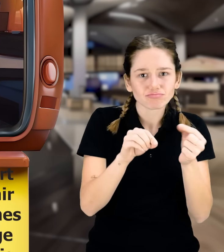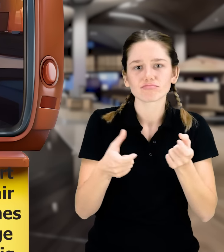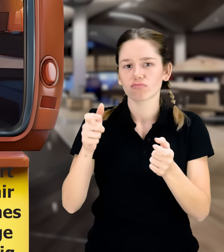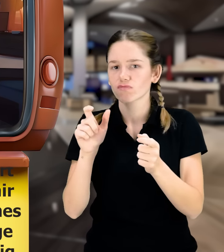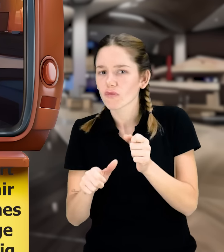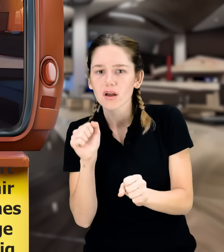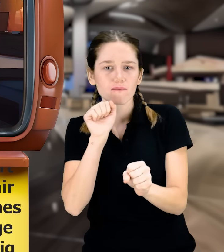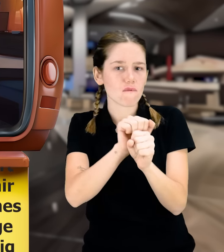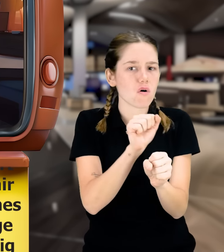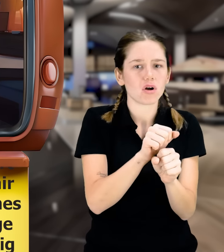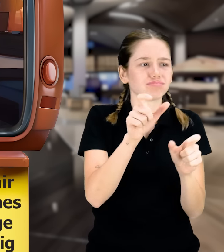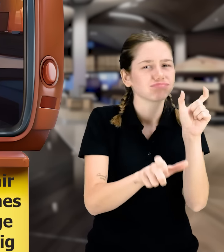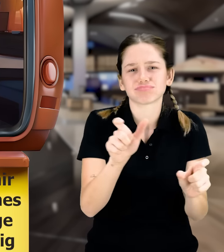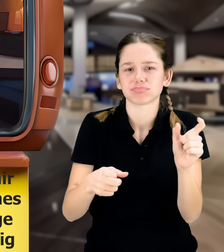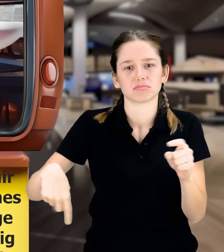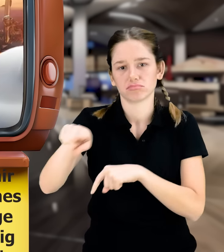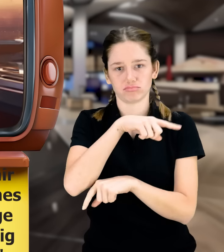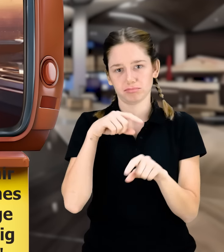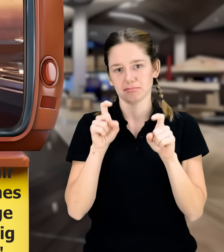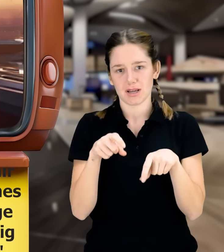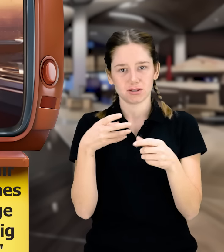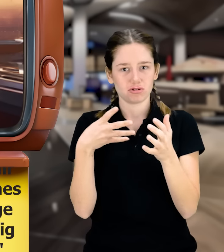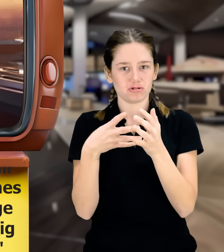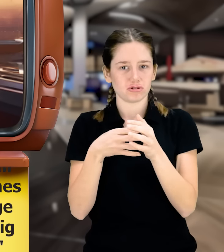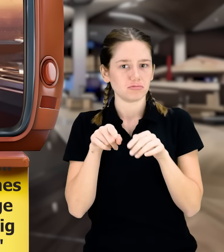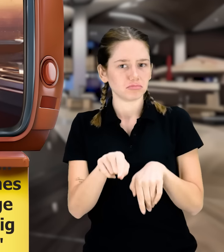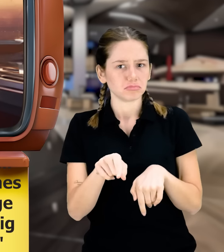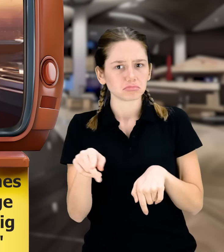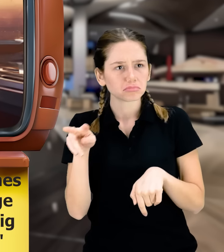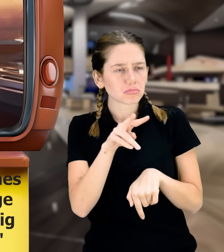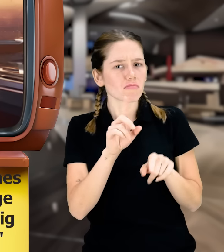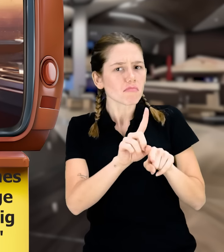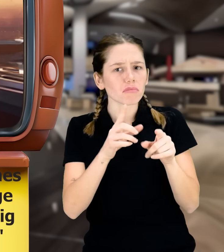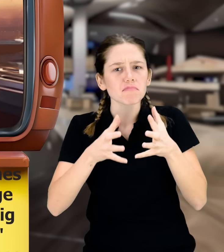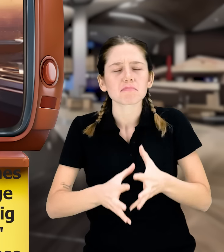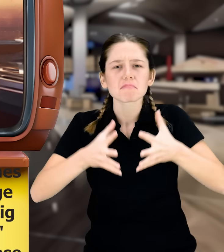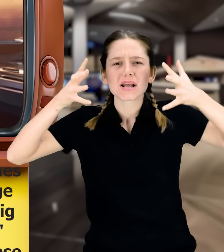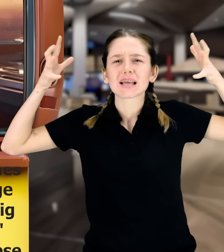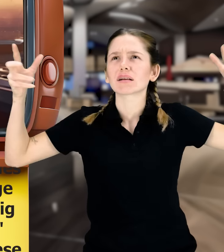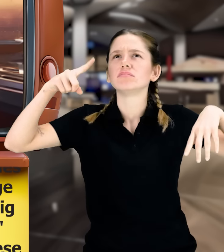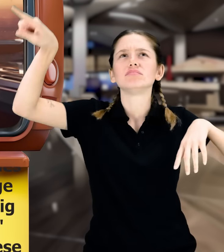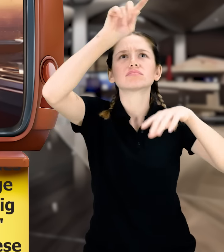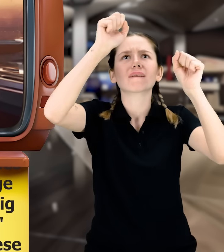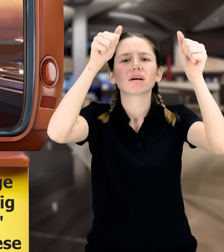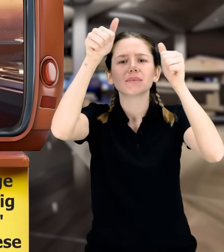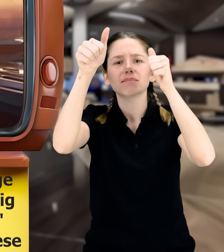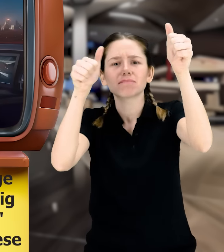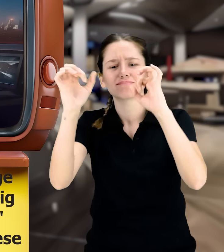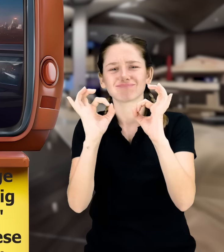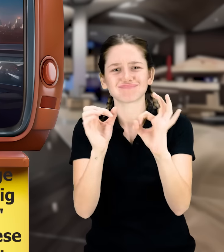world. Ege asked curiously. What are these big screens and buttons for, Ruzgar?